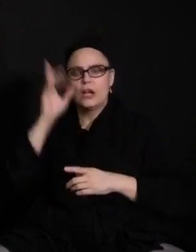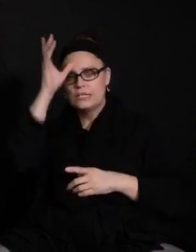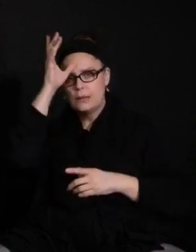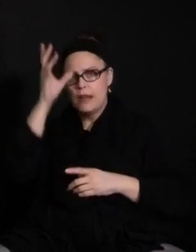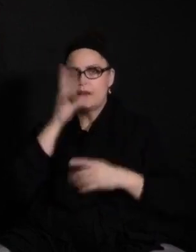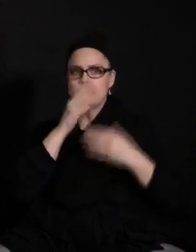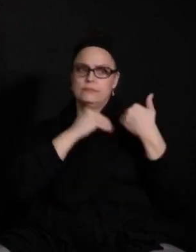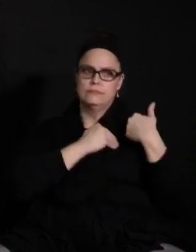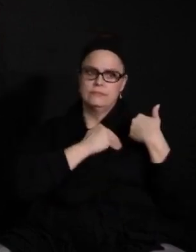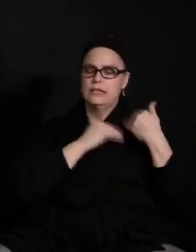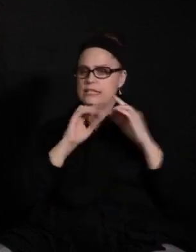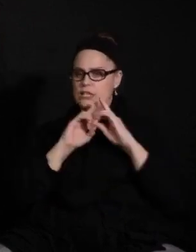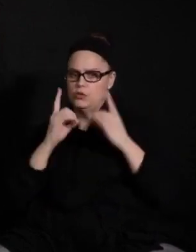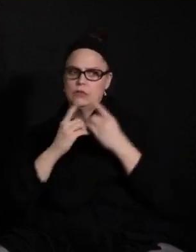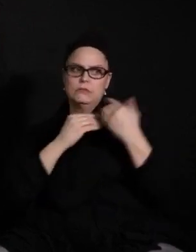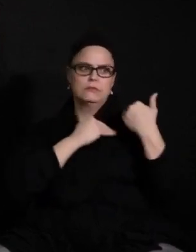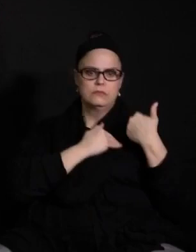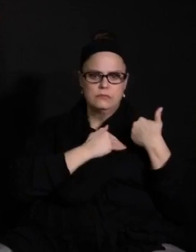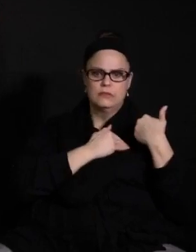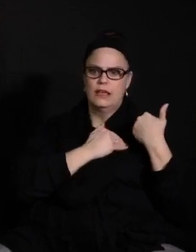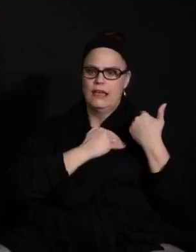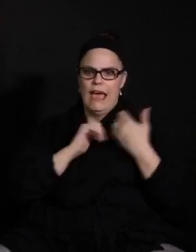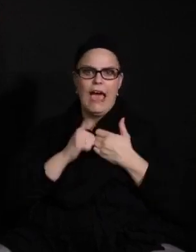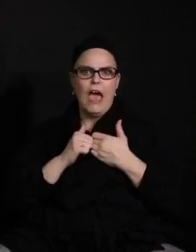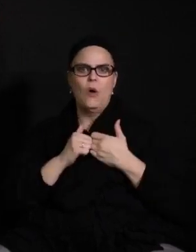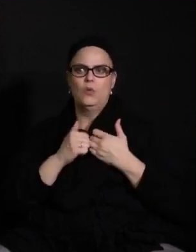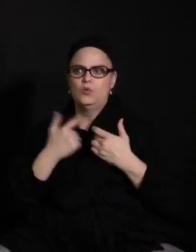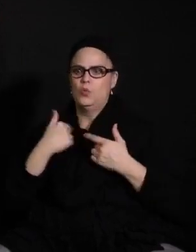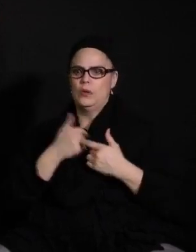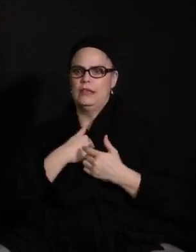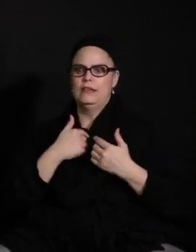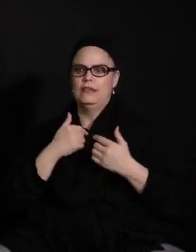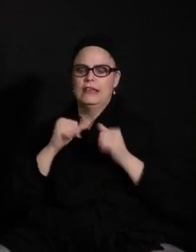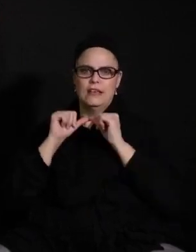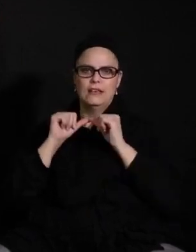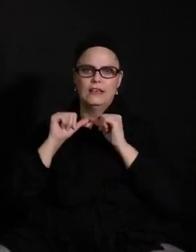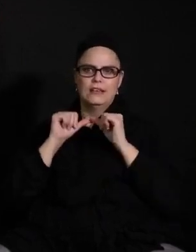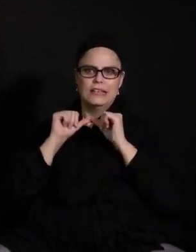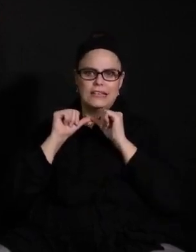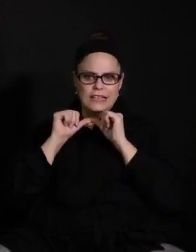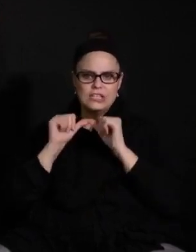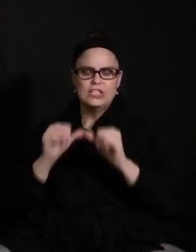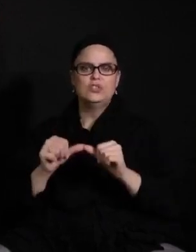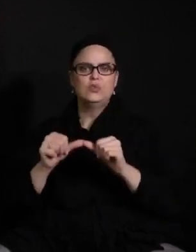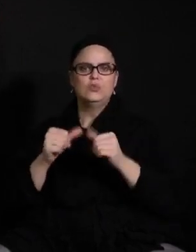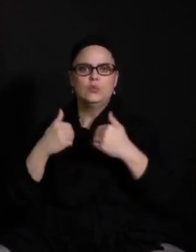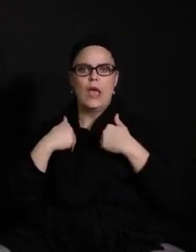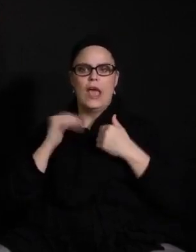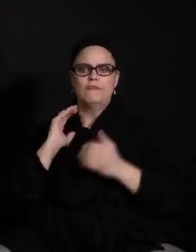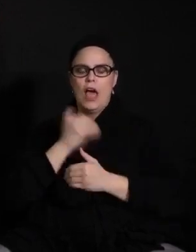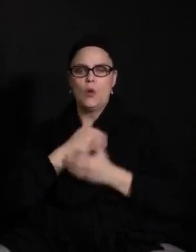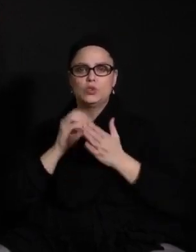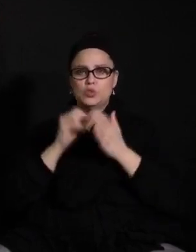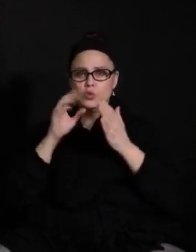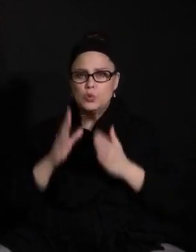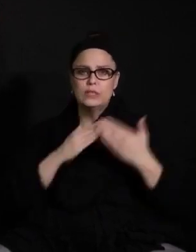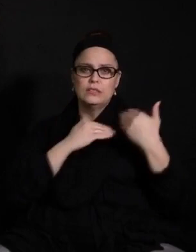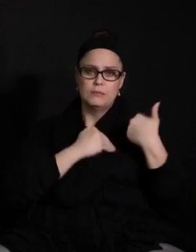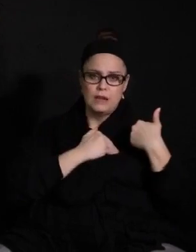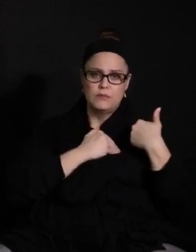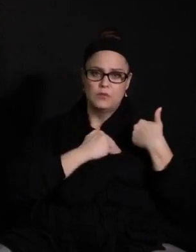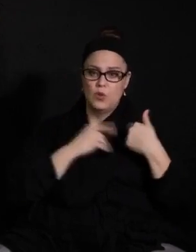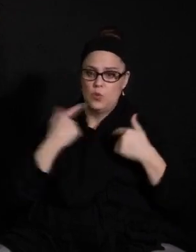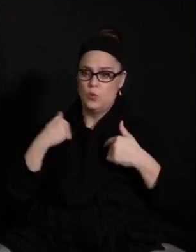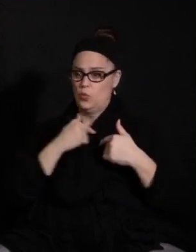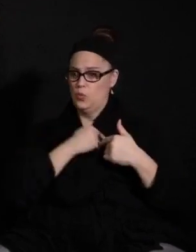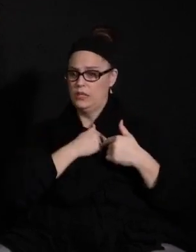Where is the district accountability? How do we hold our students accountable when the district has below standards for attendance policy? Do we not have a higher